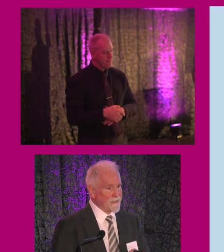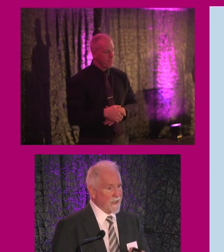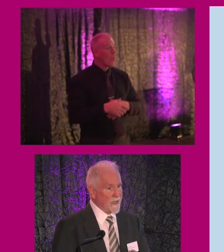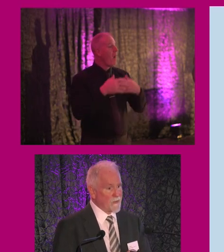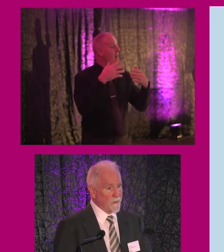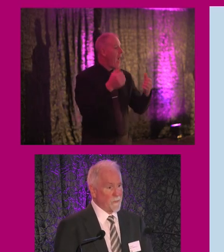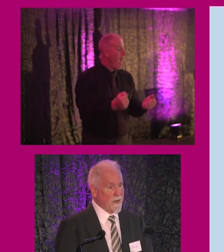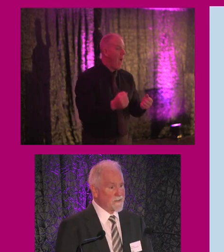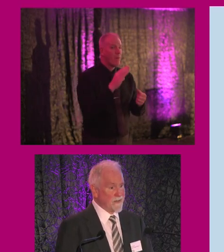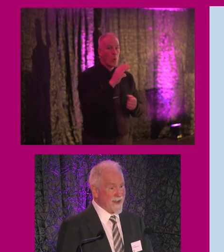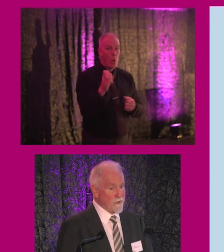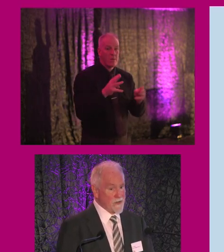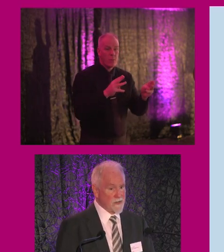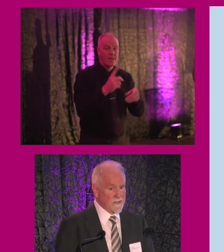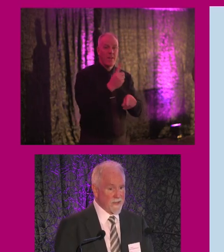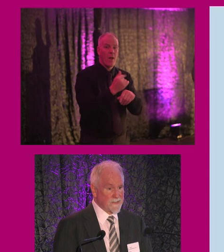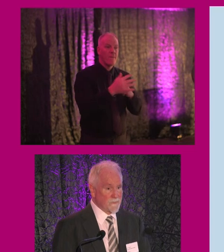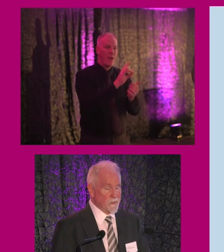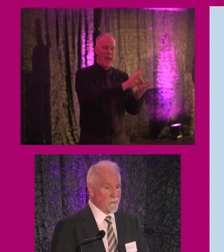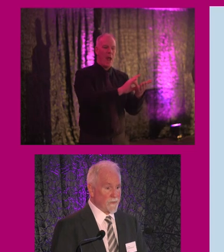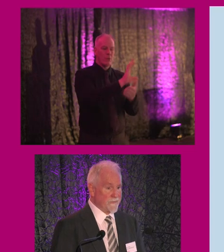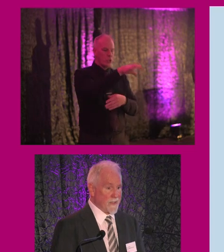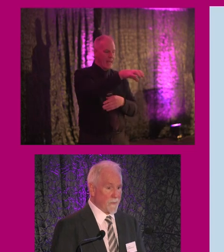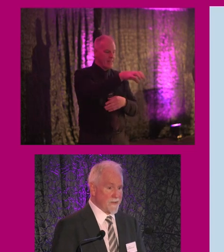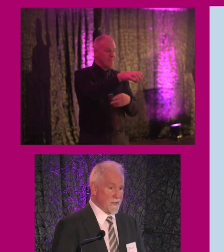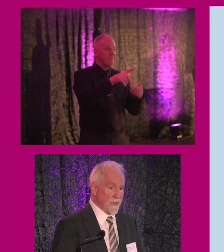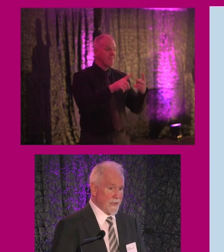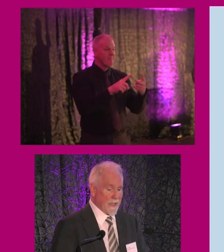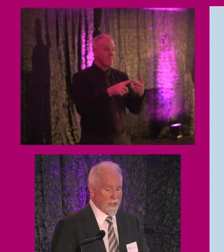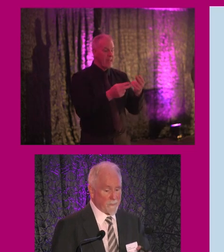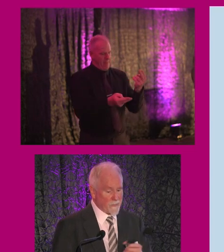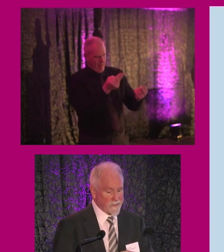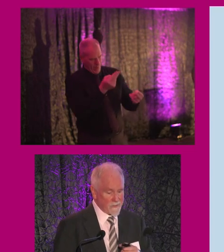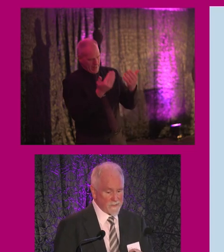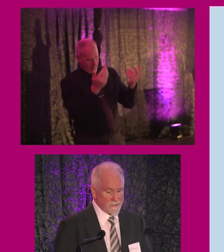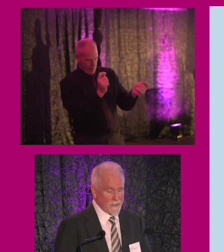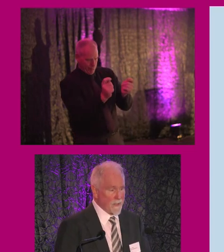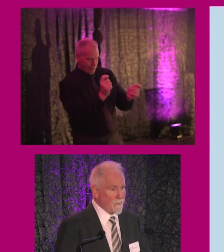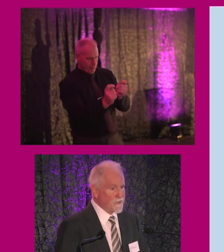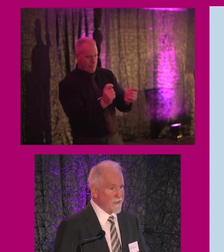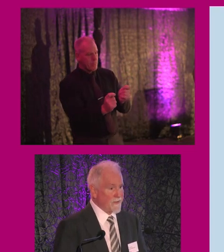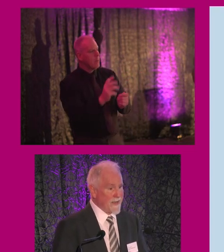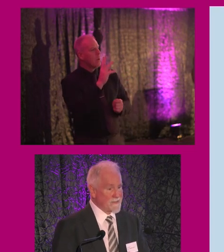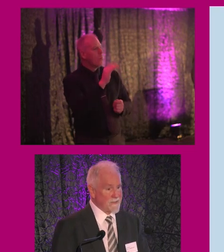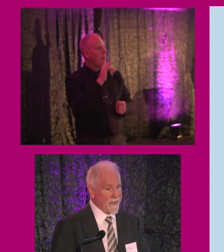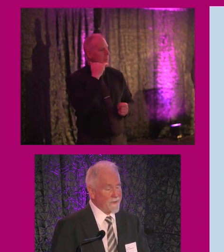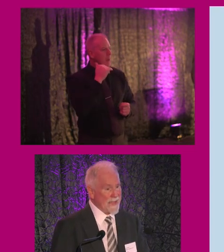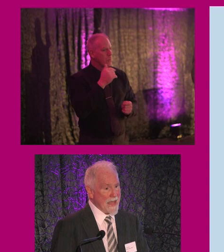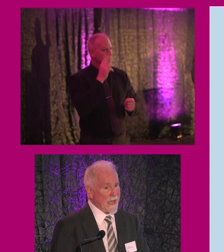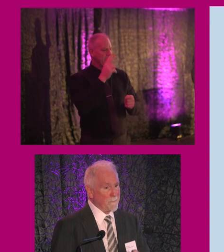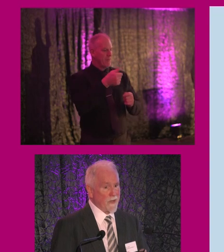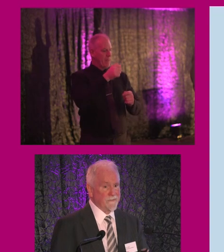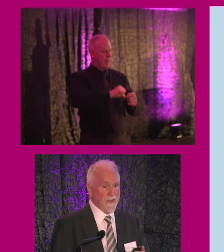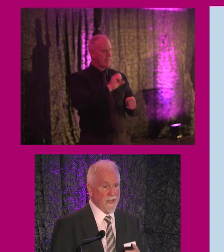existing code of practice on heritage sites, which we're evaluating, particularly as I'll mention in the next slide.